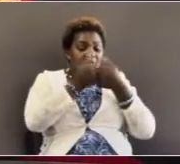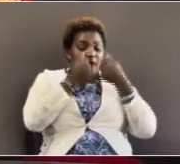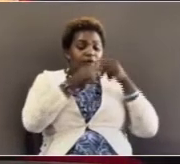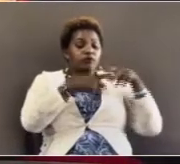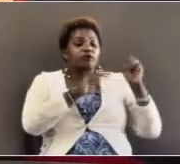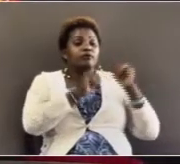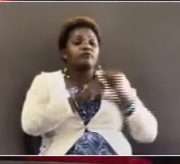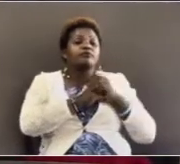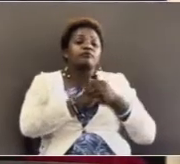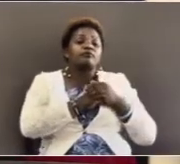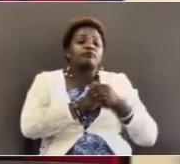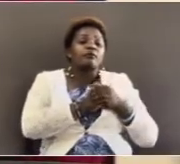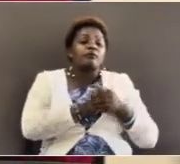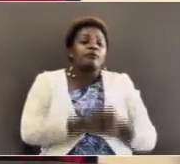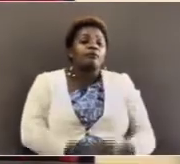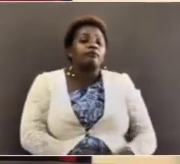them.